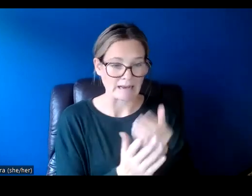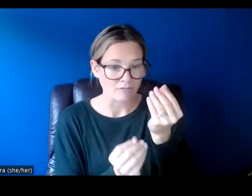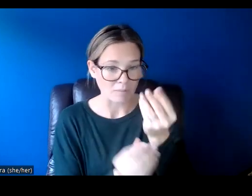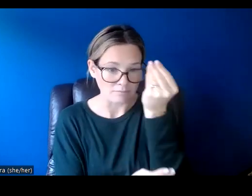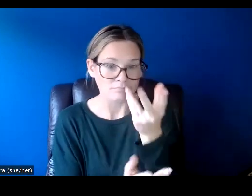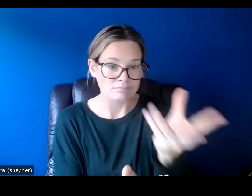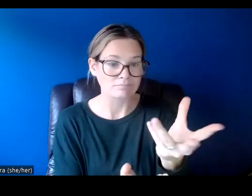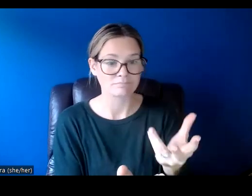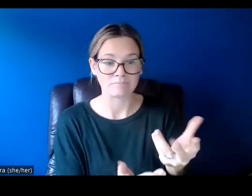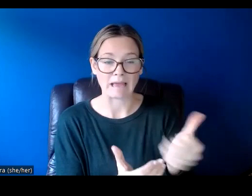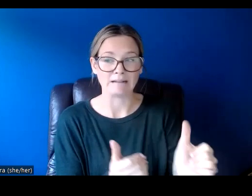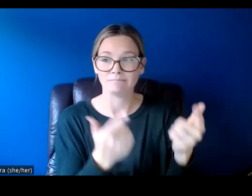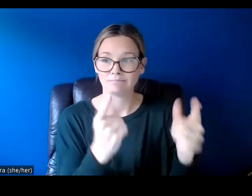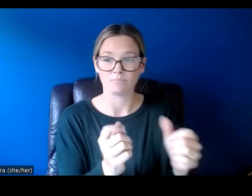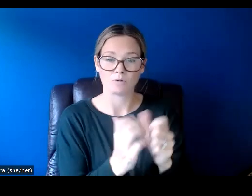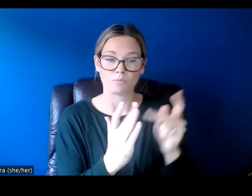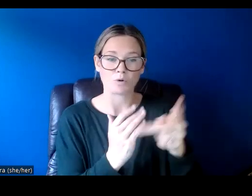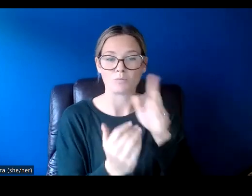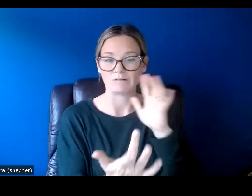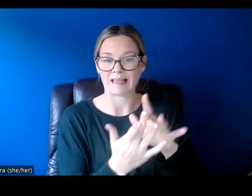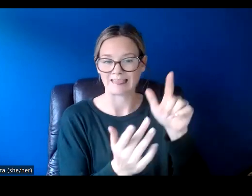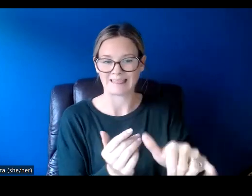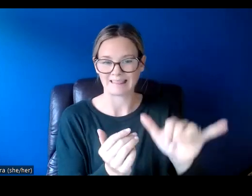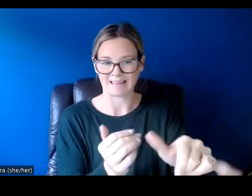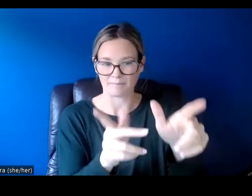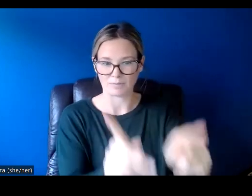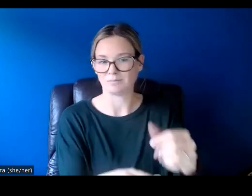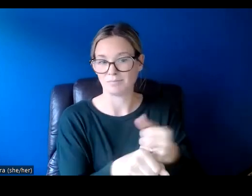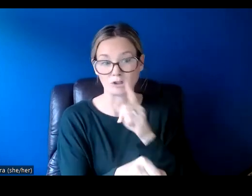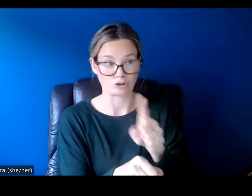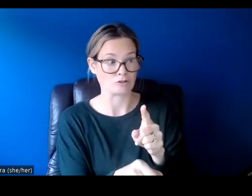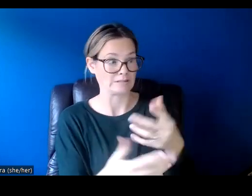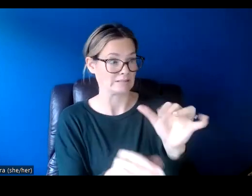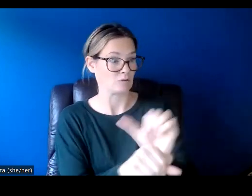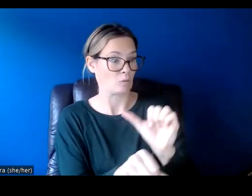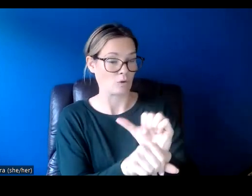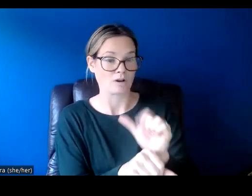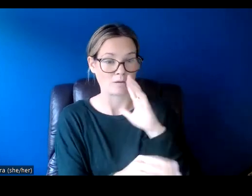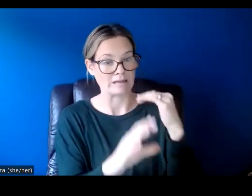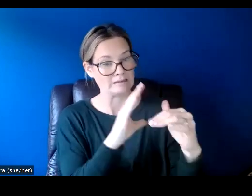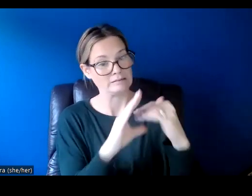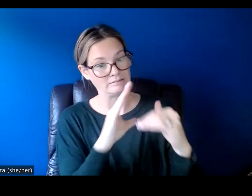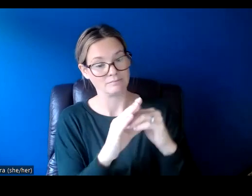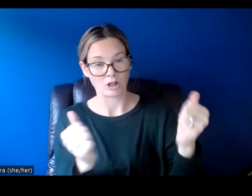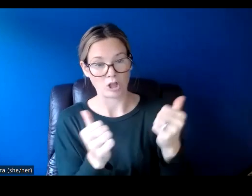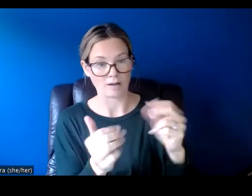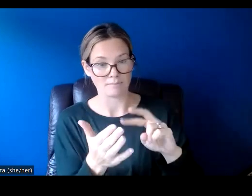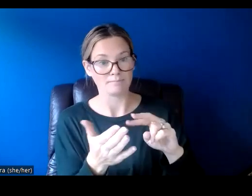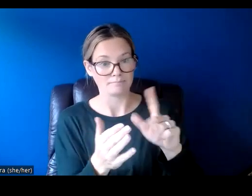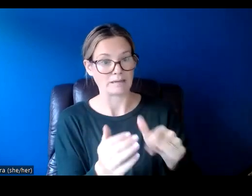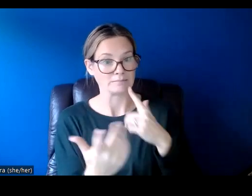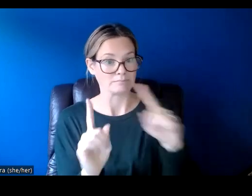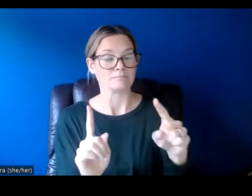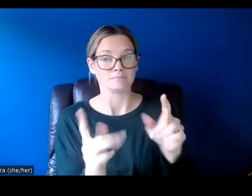really anything going on with the program. So this person is going to get a lot of emails and we have to be able to get through to them.